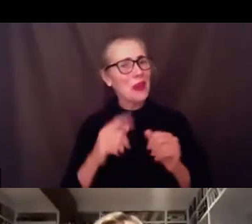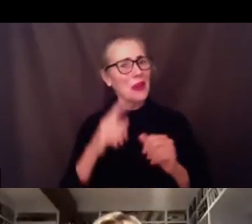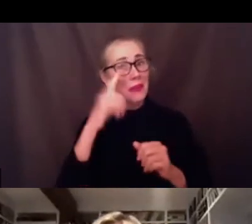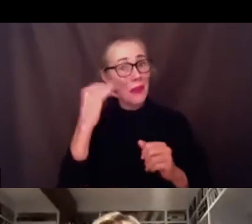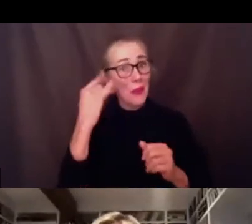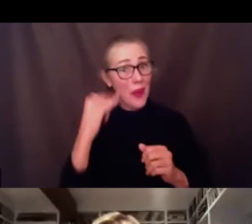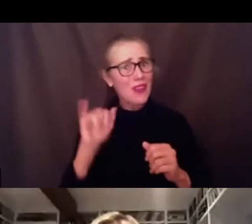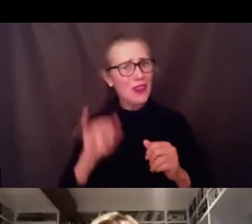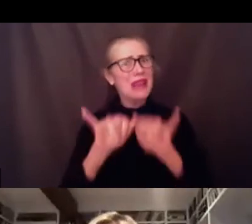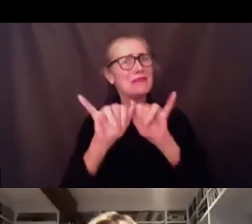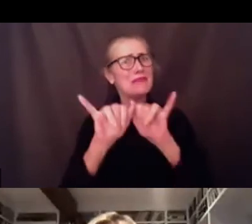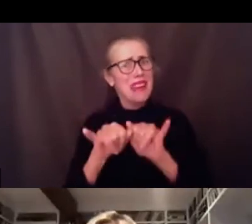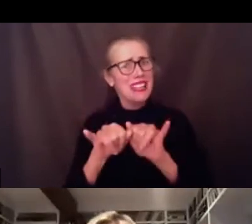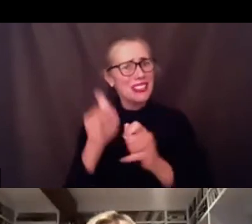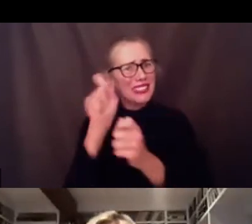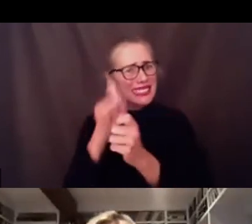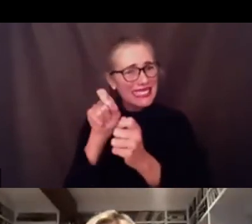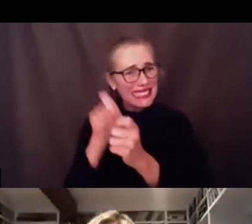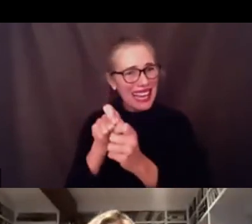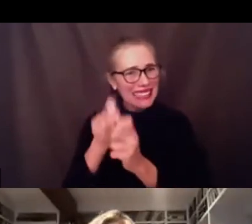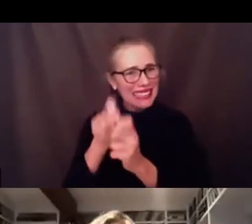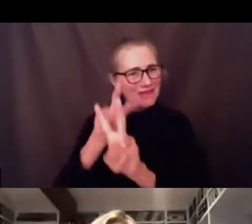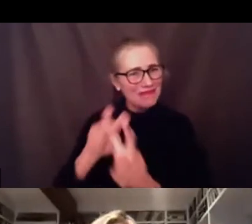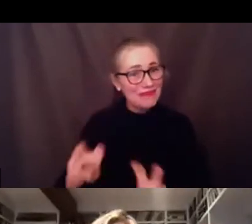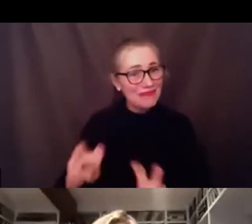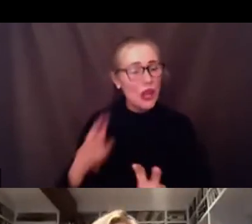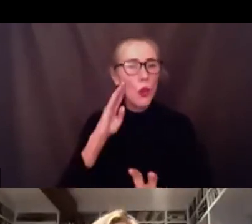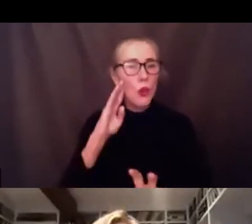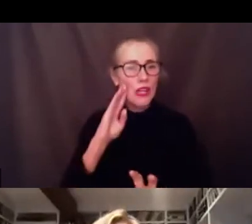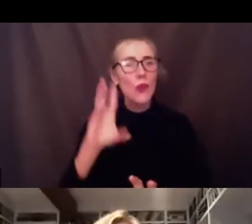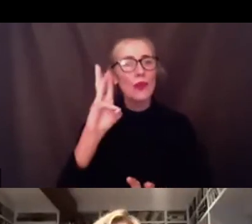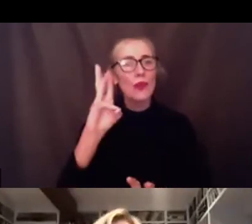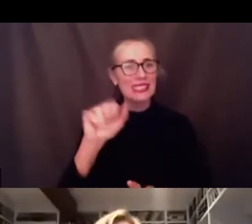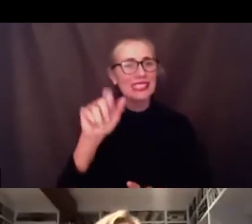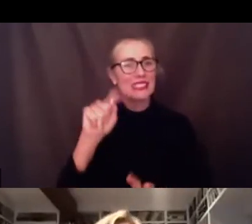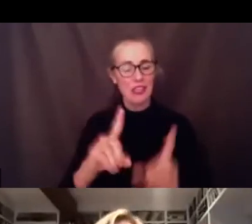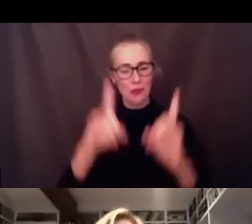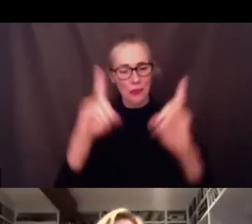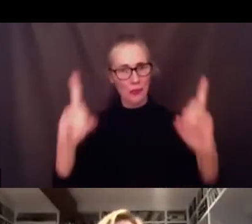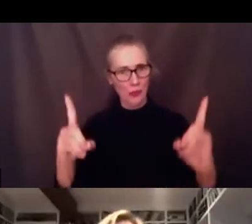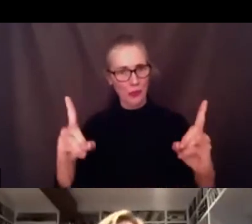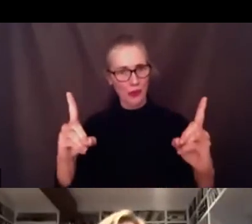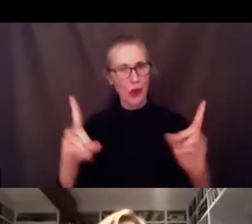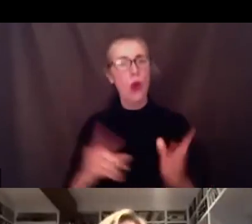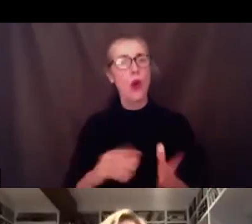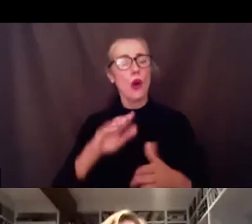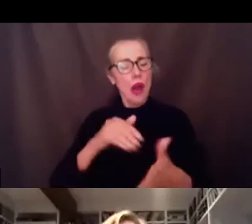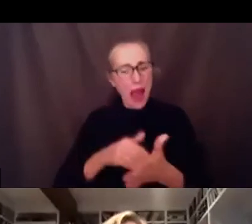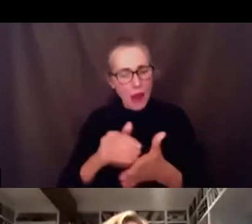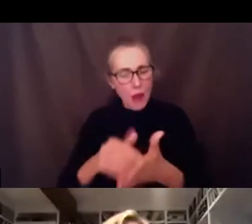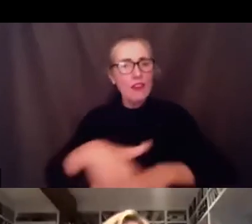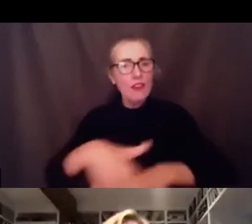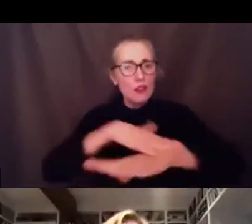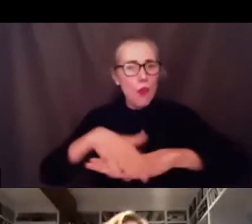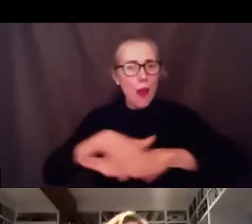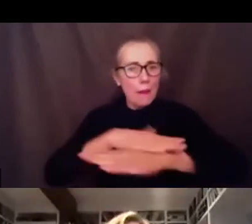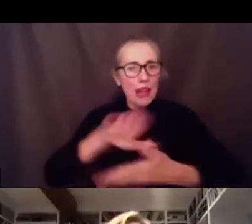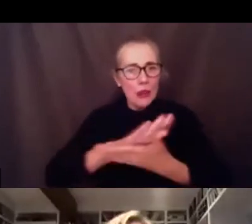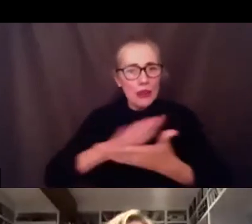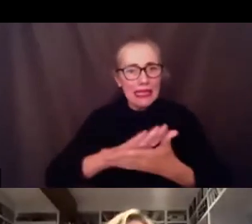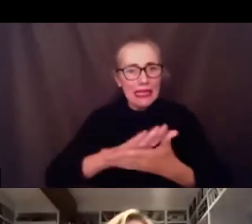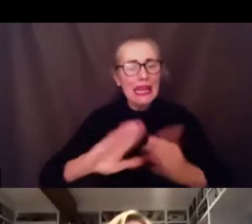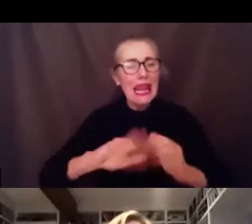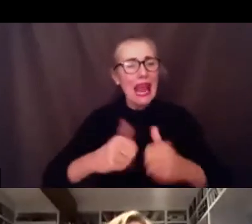of it right so we all know six feet or you know there's there's things you know how often you wipe down a surface how far away do you put desks